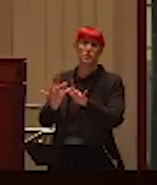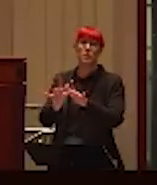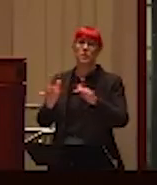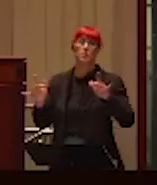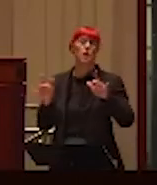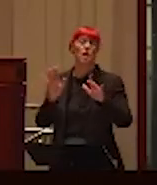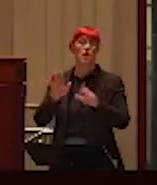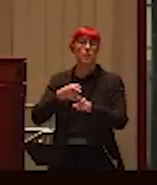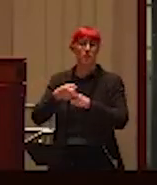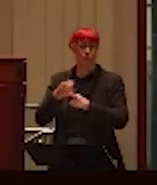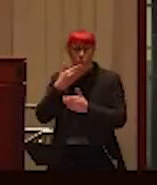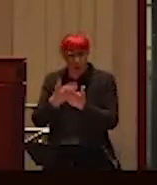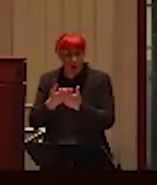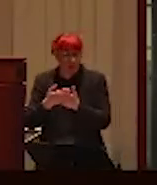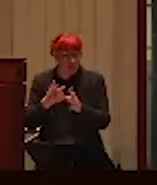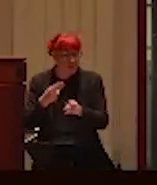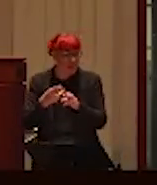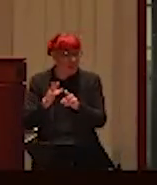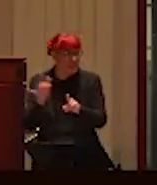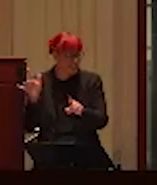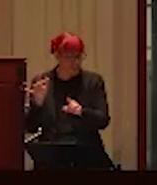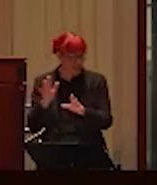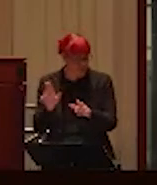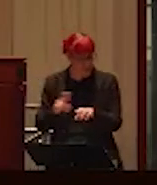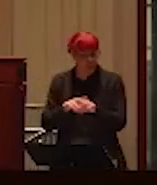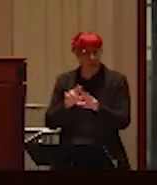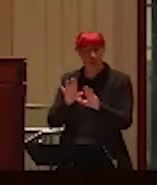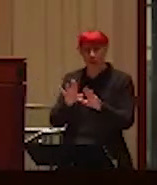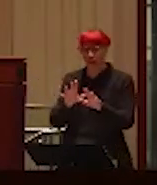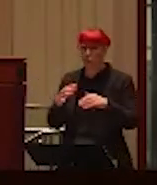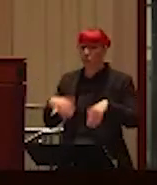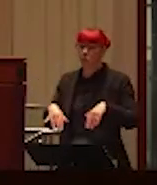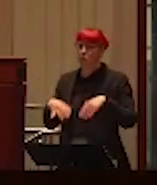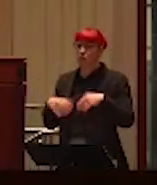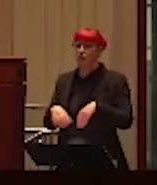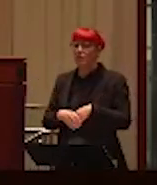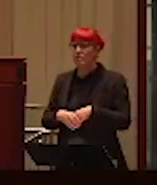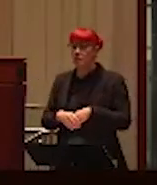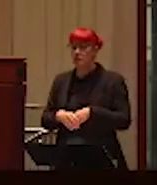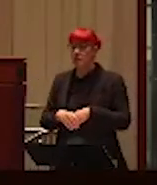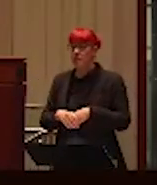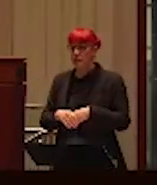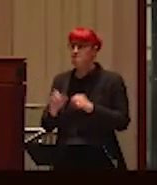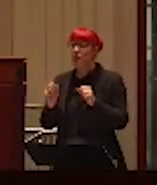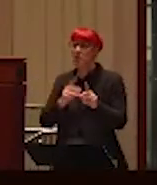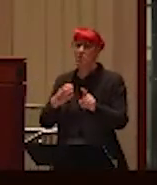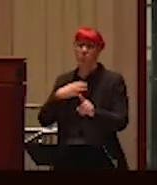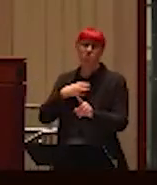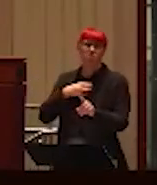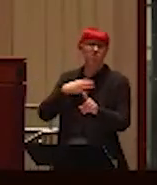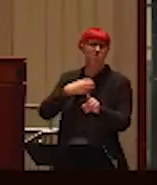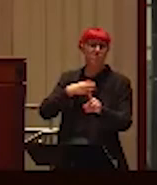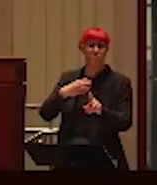a good one. Uh, but he's been subjected to some pretty scurrilous, um, complaints and attacks.